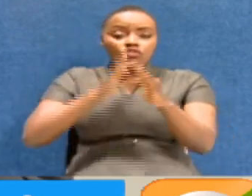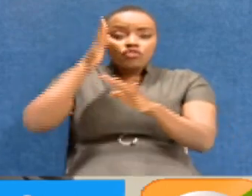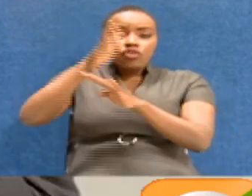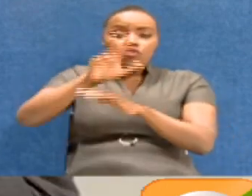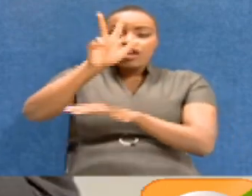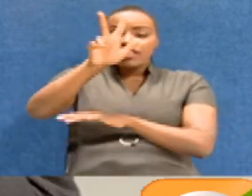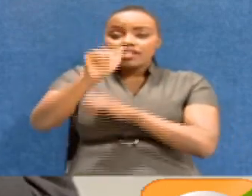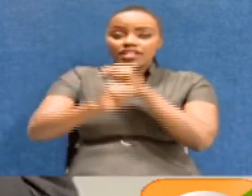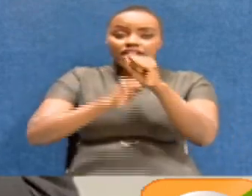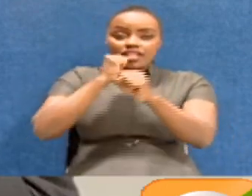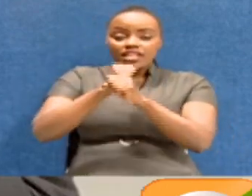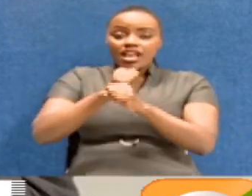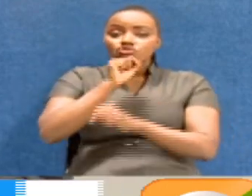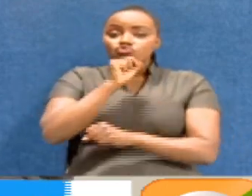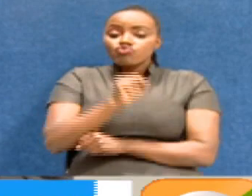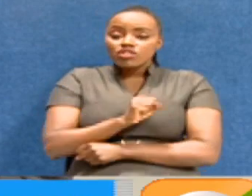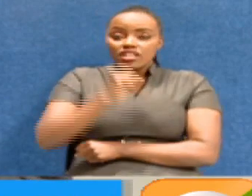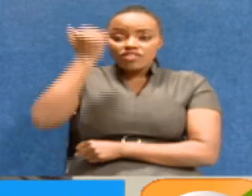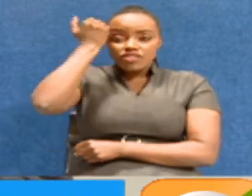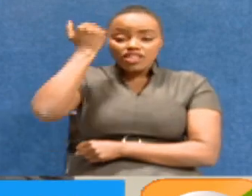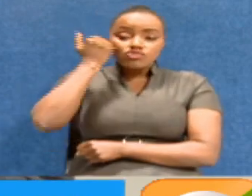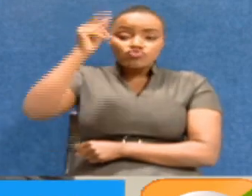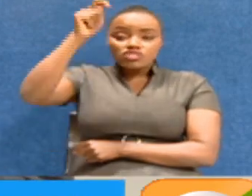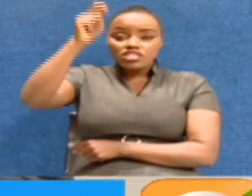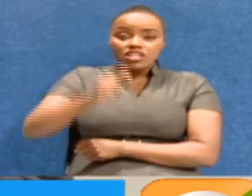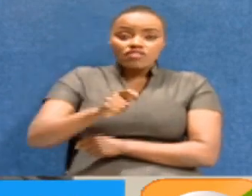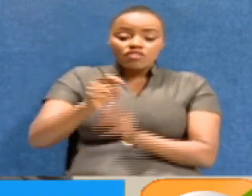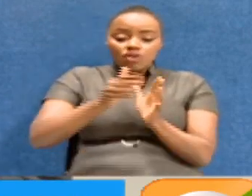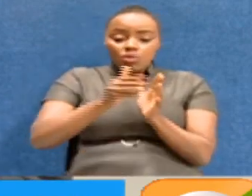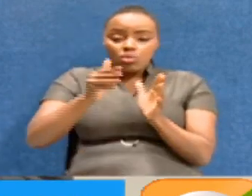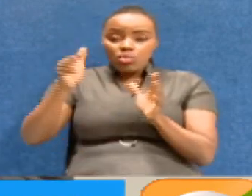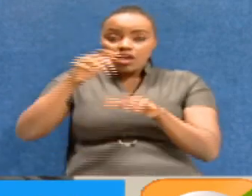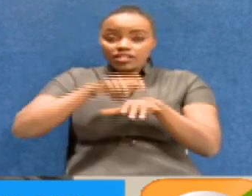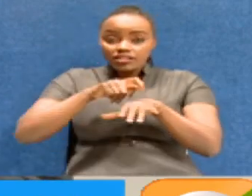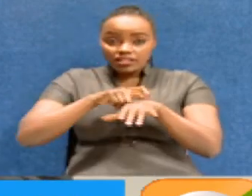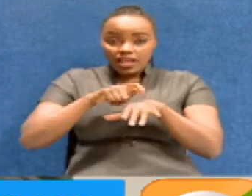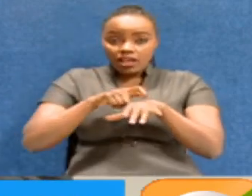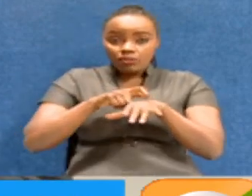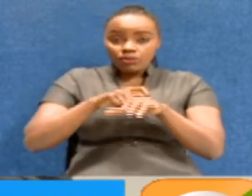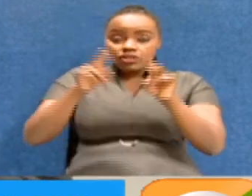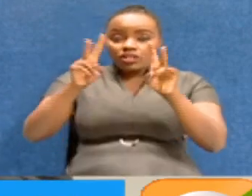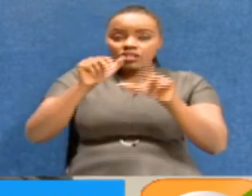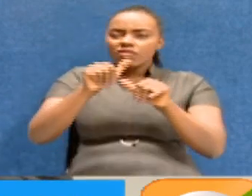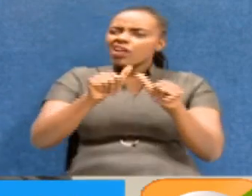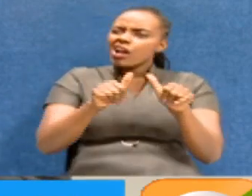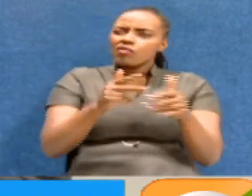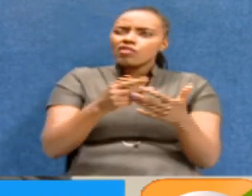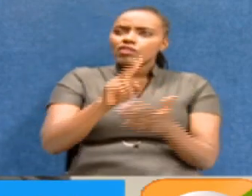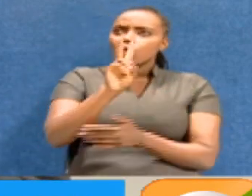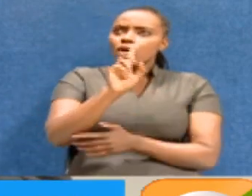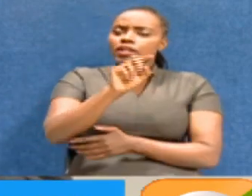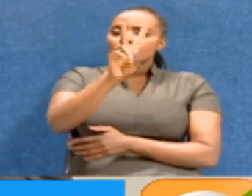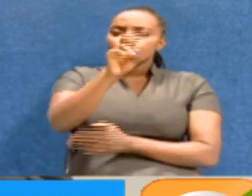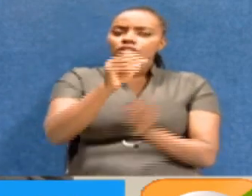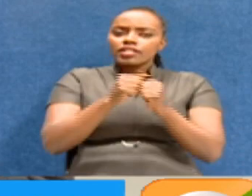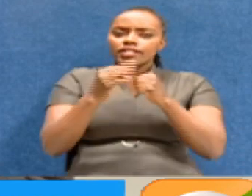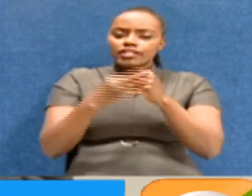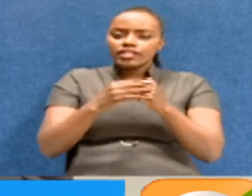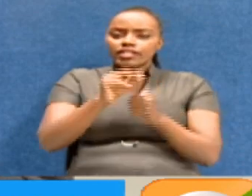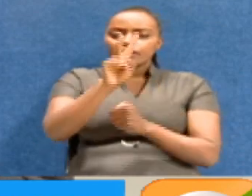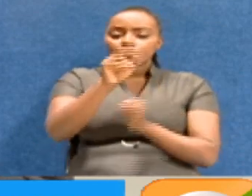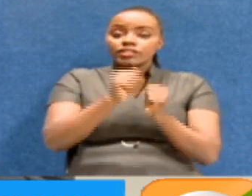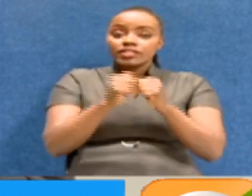three years old in the judiciary. And for a period of time, especially in the late 2018 and